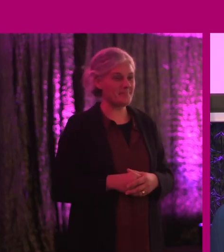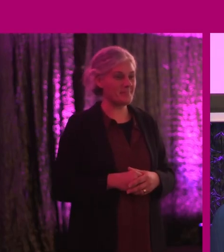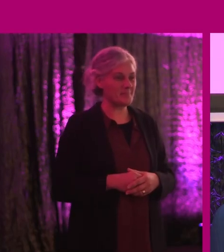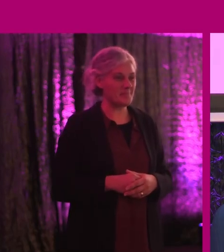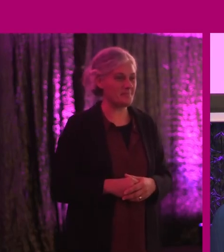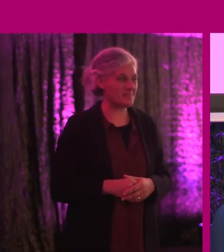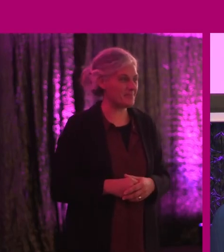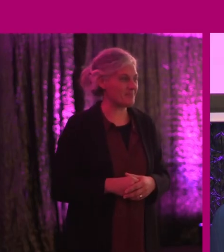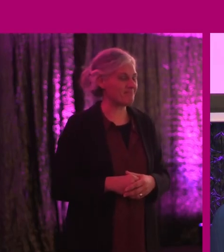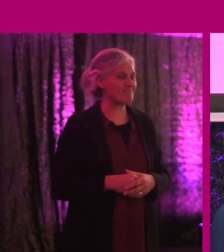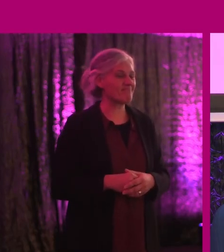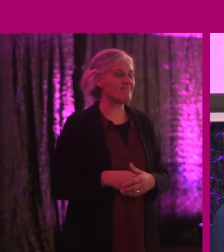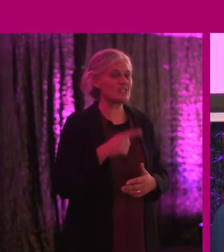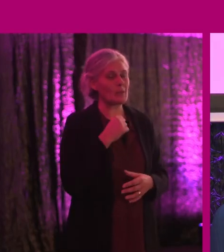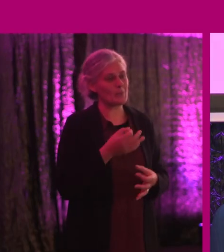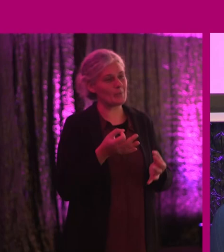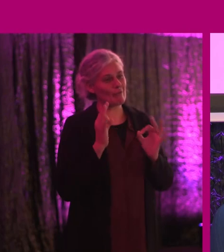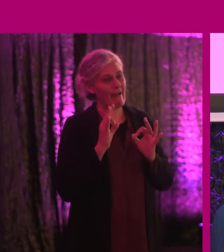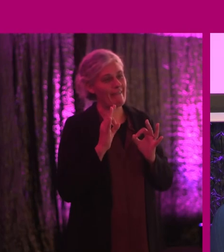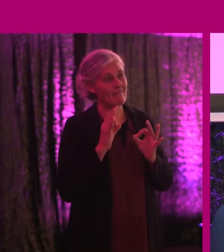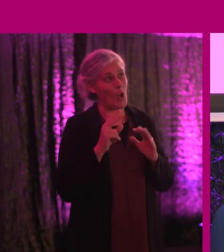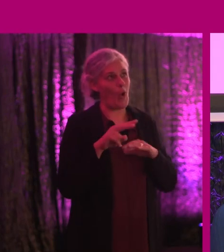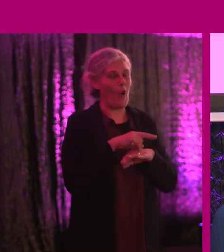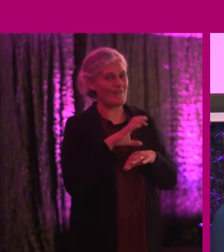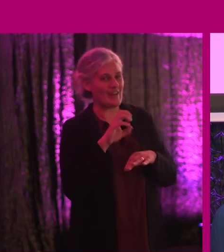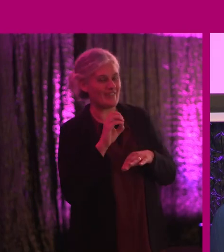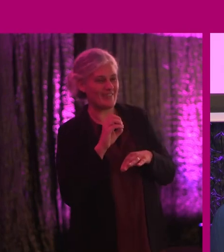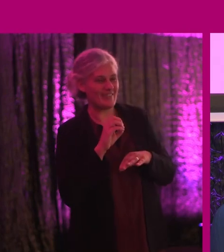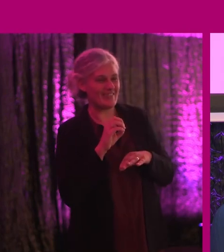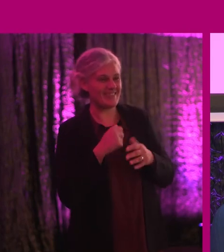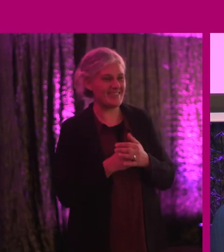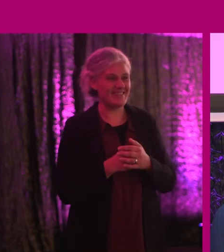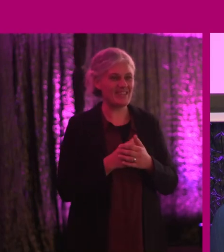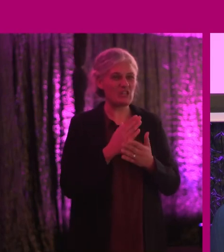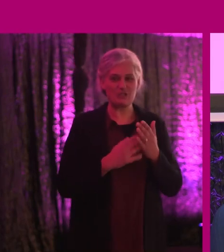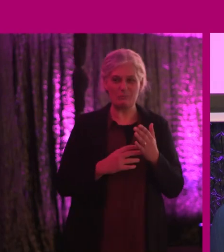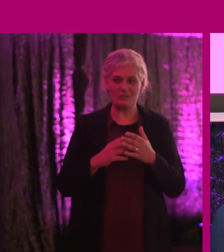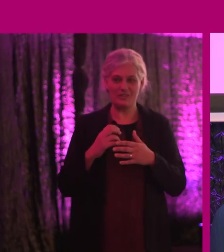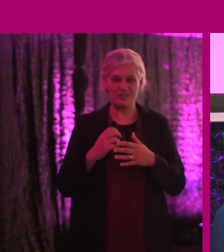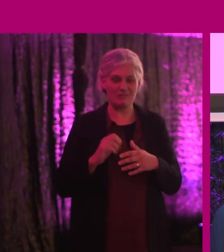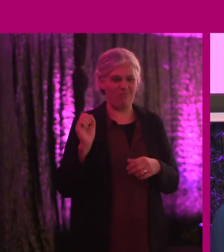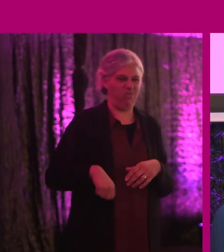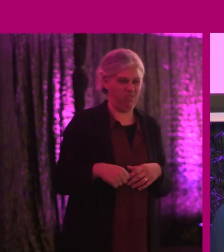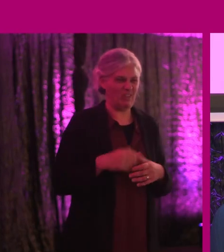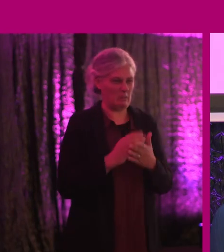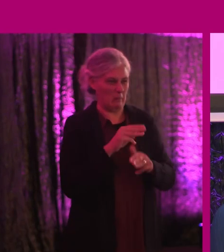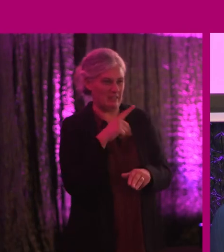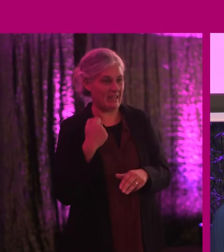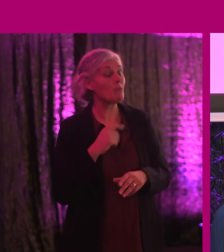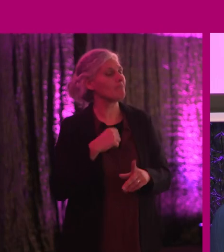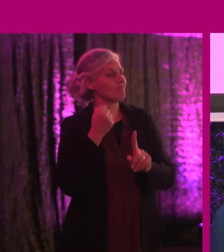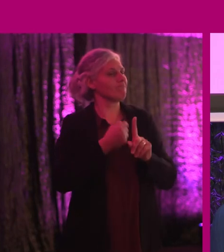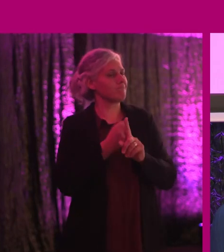And can I just say it's great being 50 or over 50. You don't give so much of a shit what people think and makes you an even better activist.